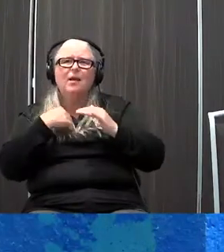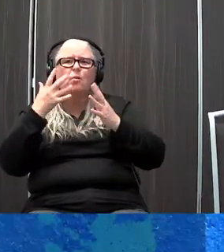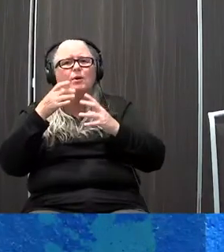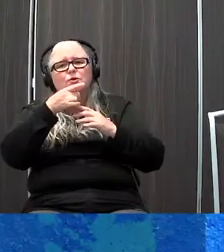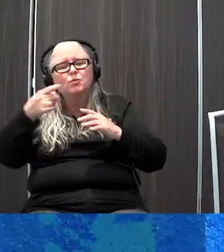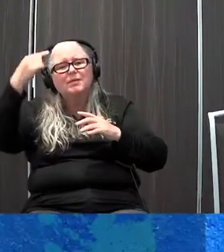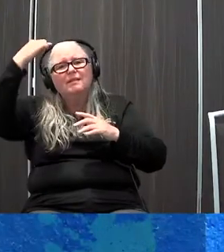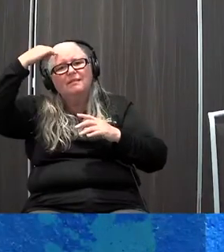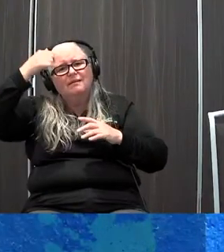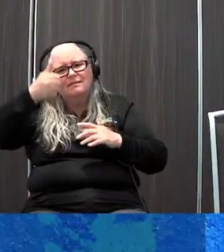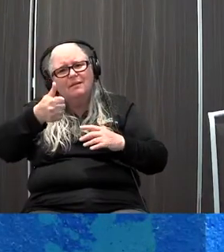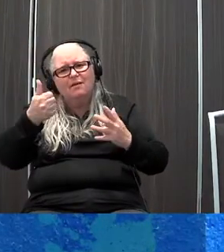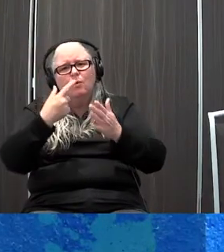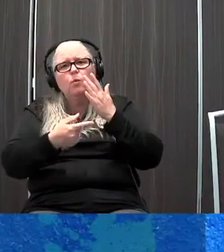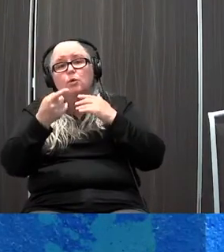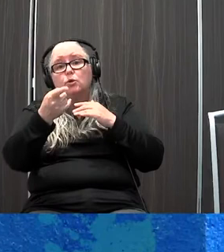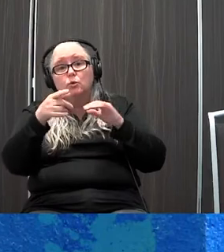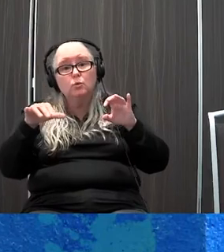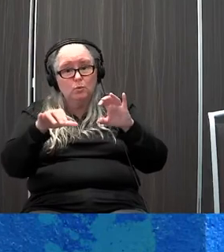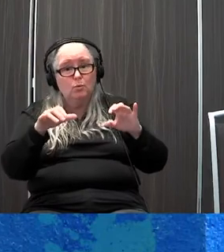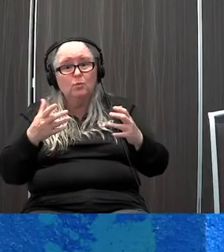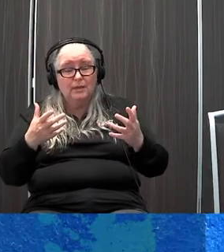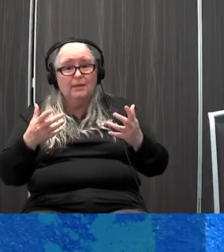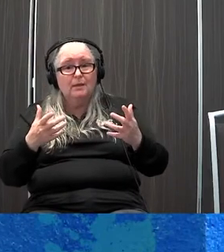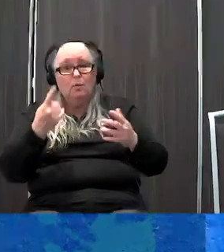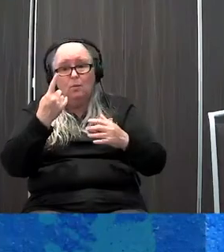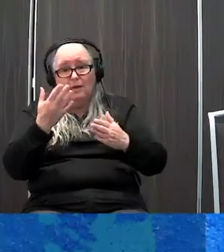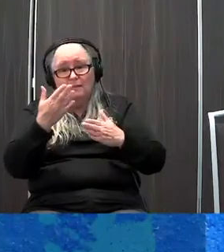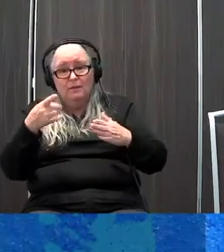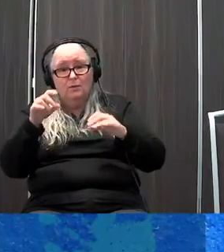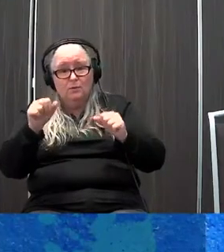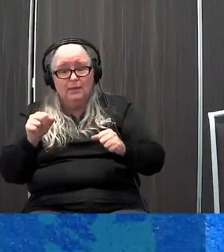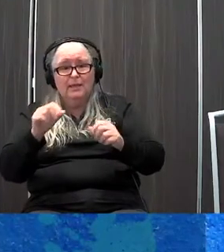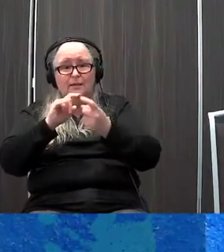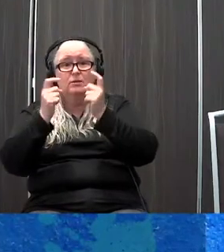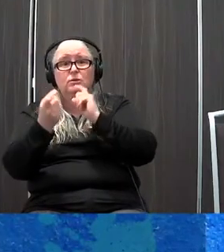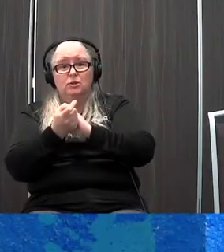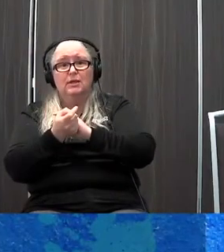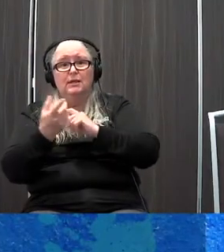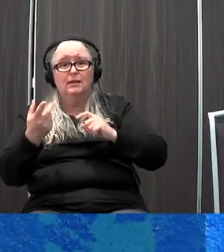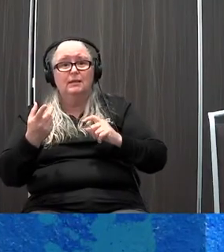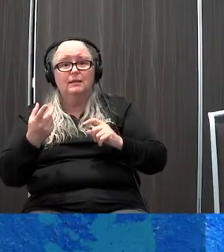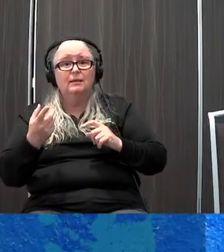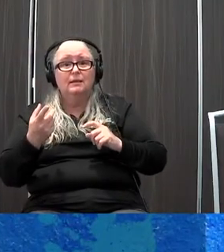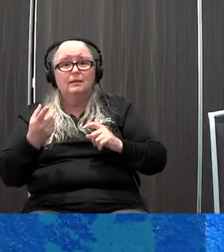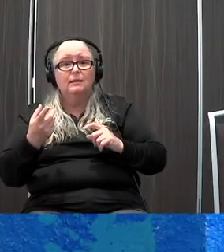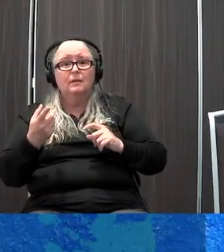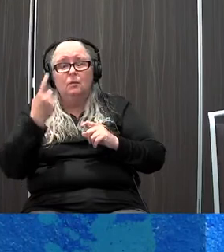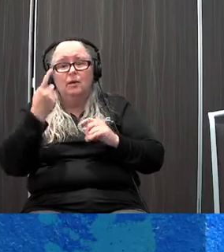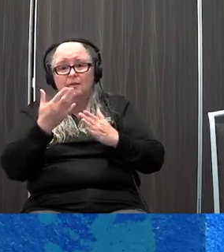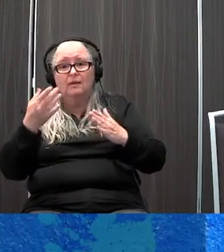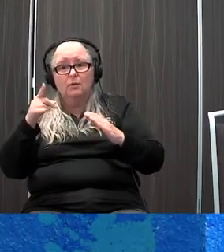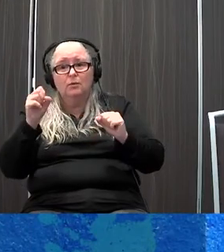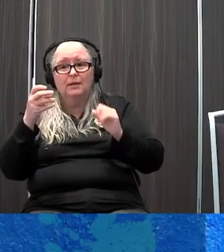for yourself, what are you currently doing? What's one thing within this space that you could change? You know, what's maybe something that you can get back to that you haven't done